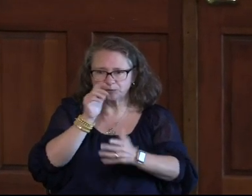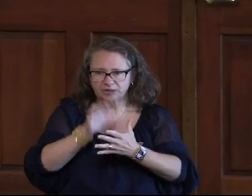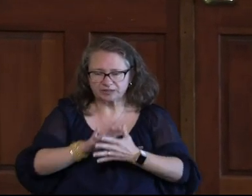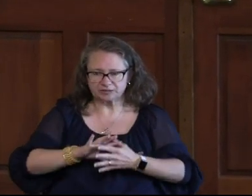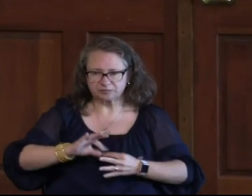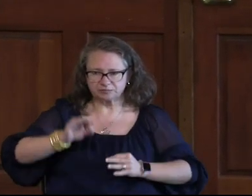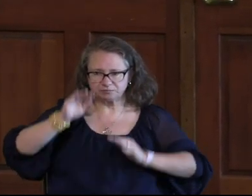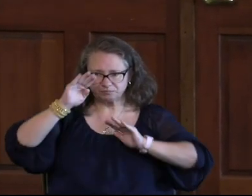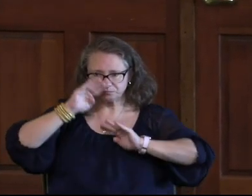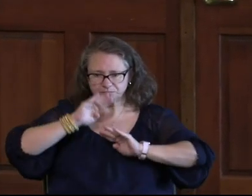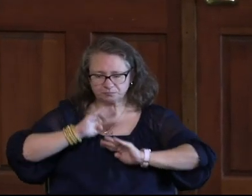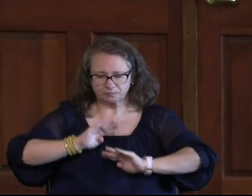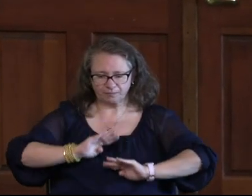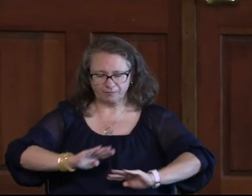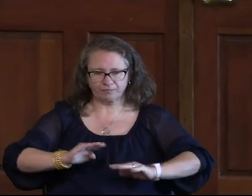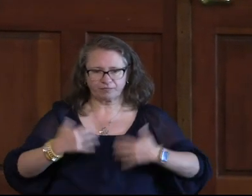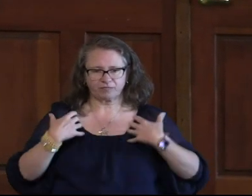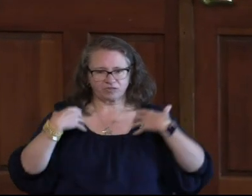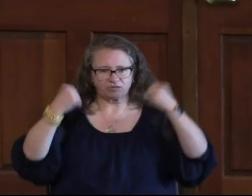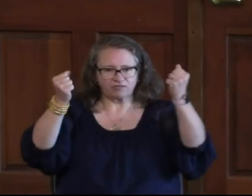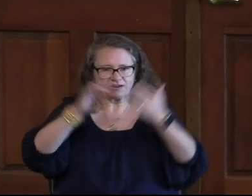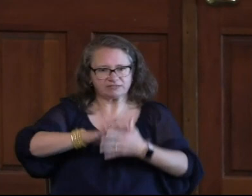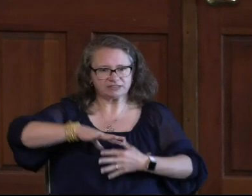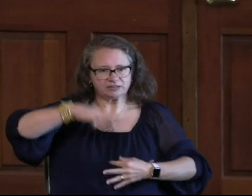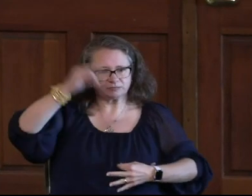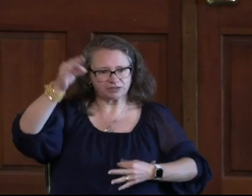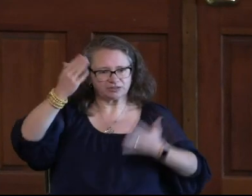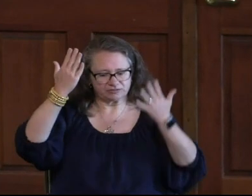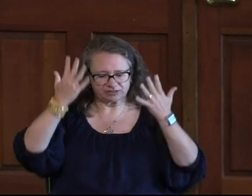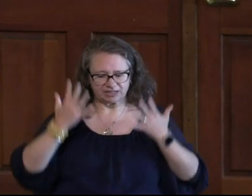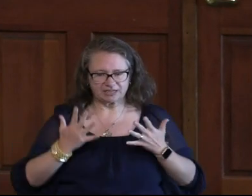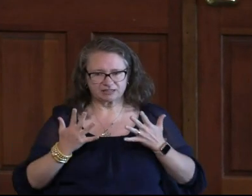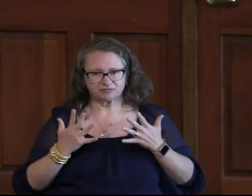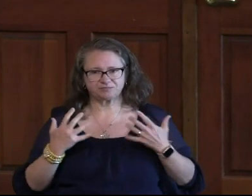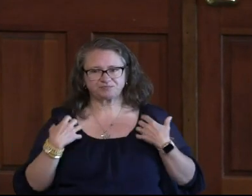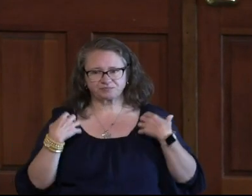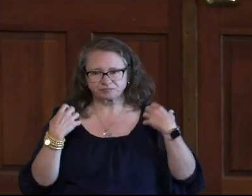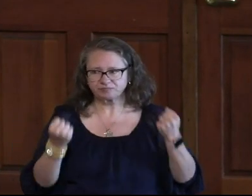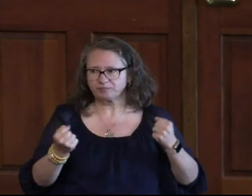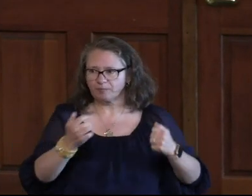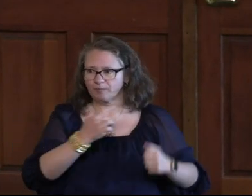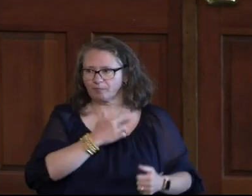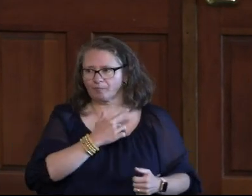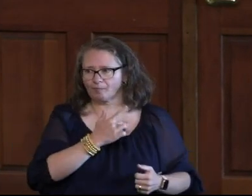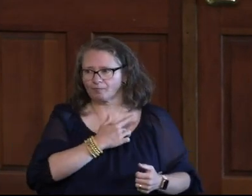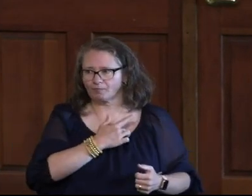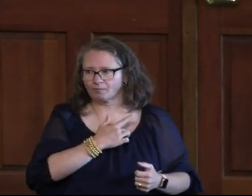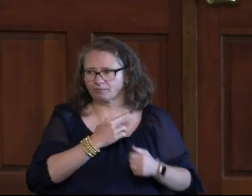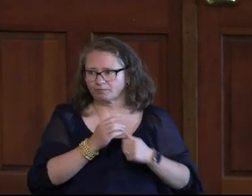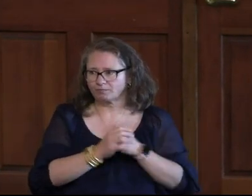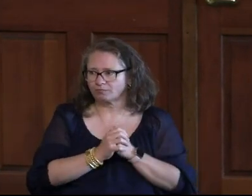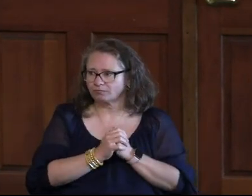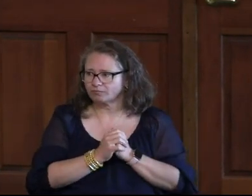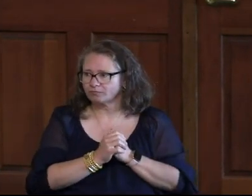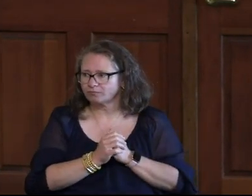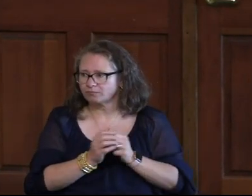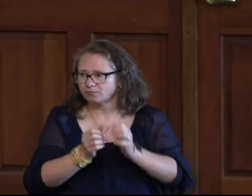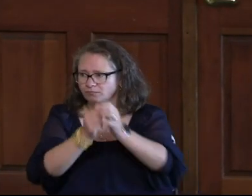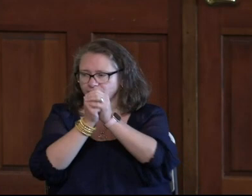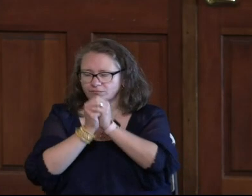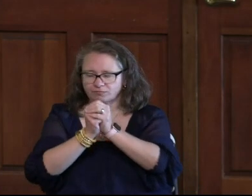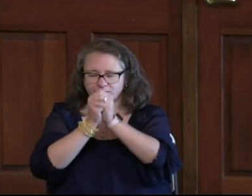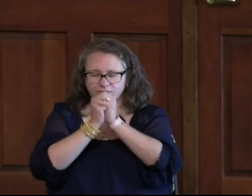spirit, to revive the spirit of the lowly and to revive the heart of the contrite. Let me pray